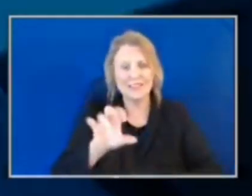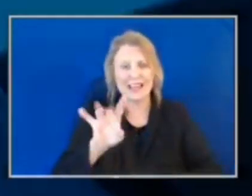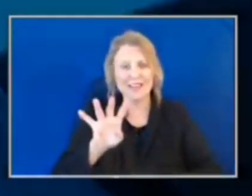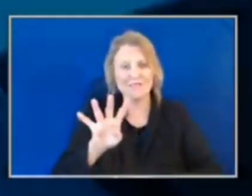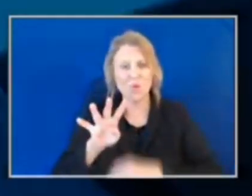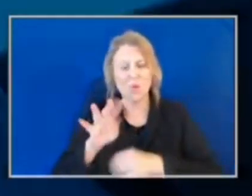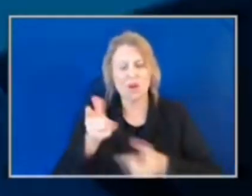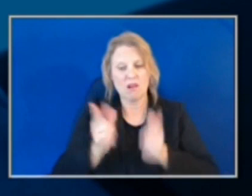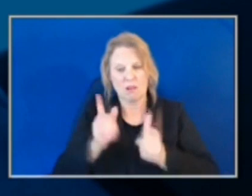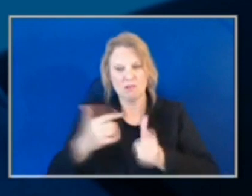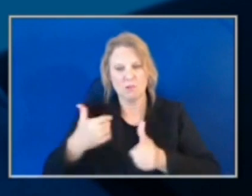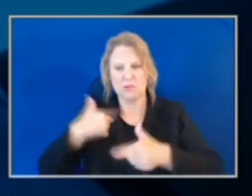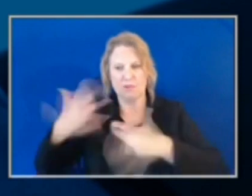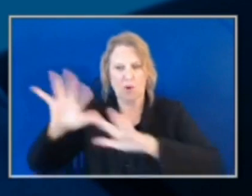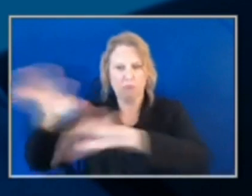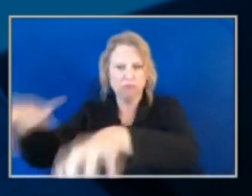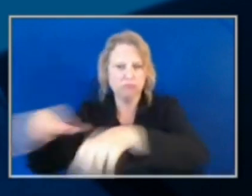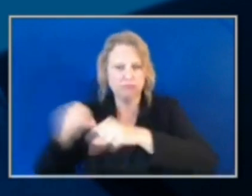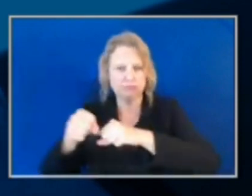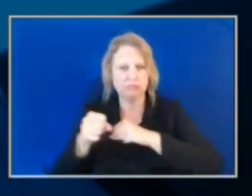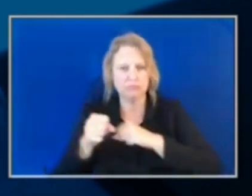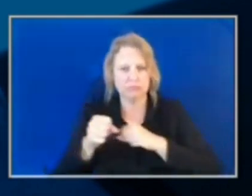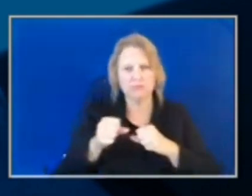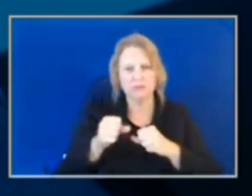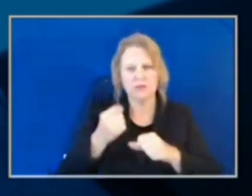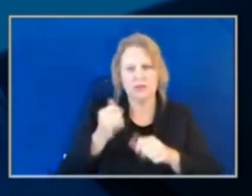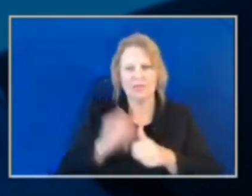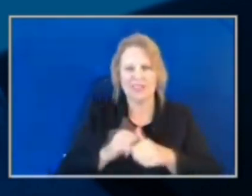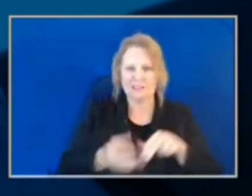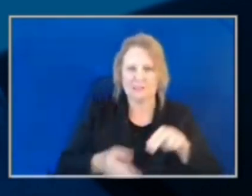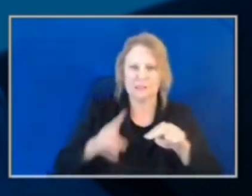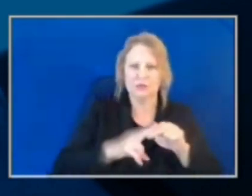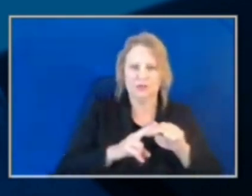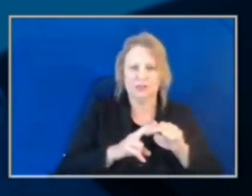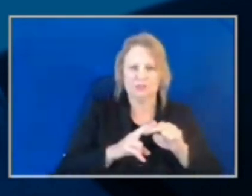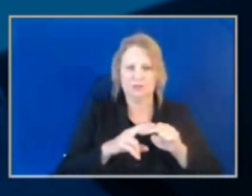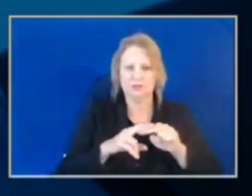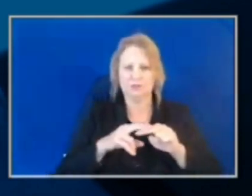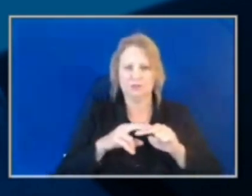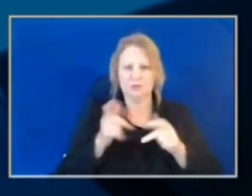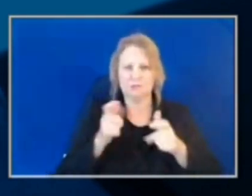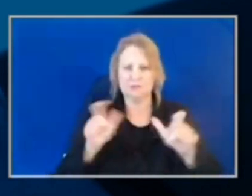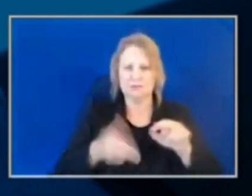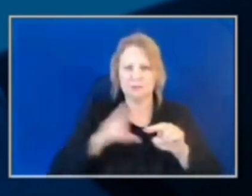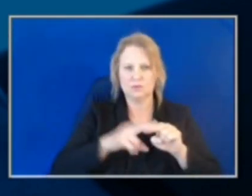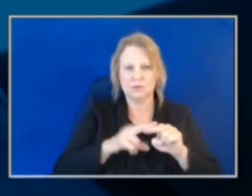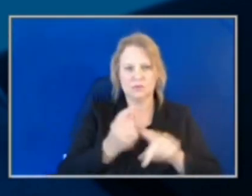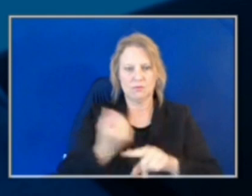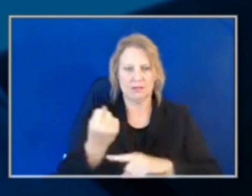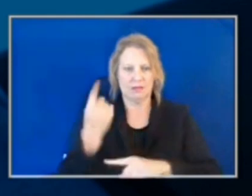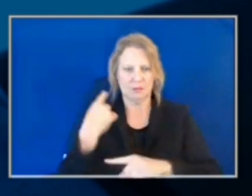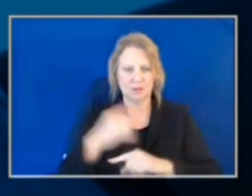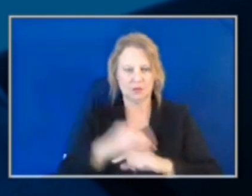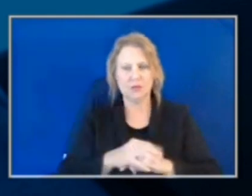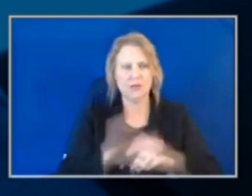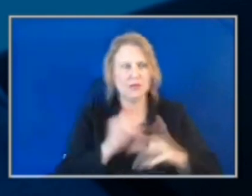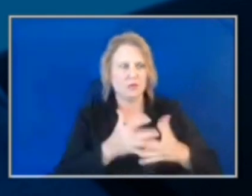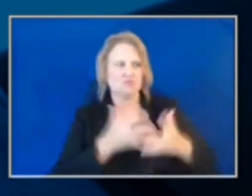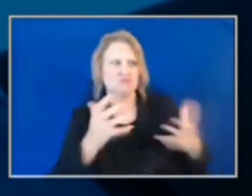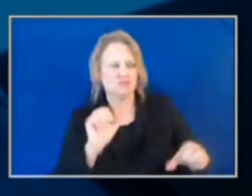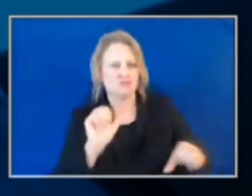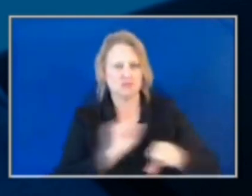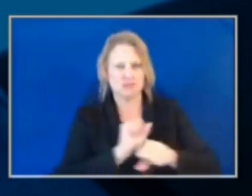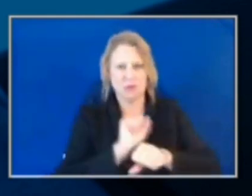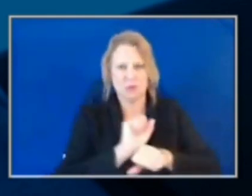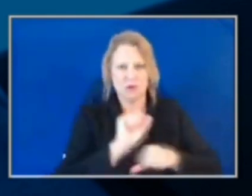That's up an increase of 8 percent from last year. That's a credit and great work to our task force members, and